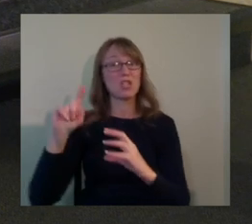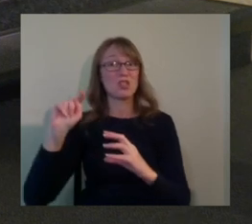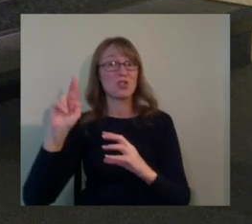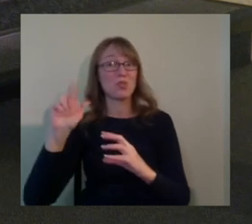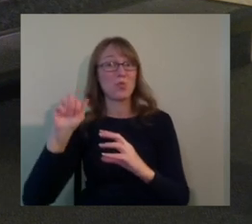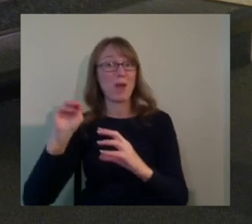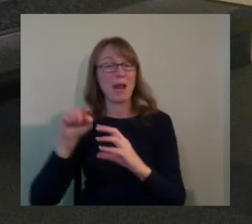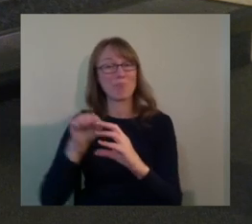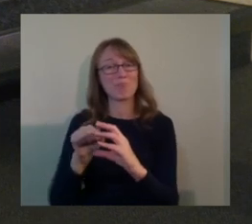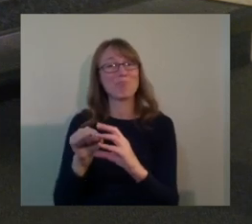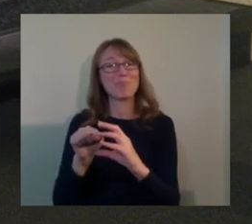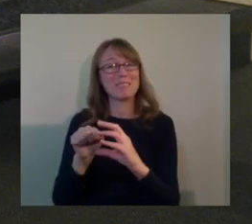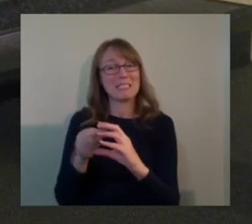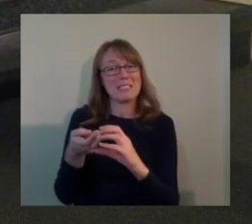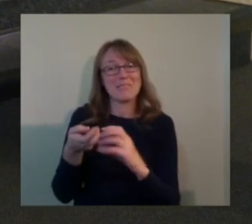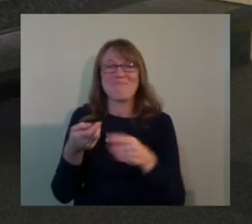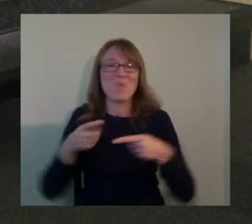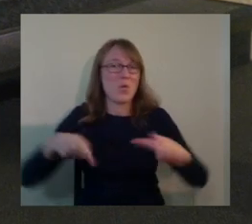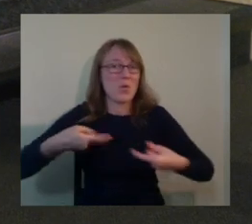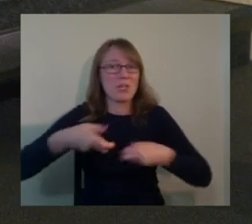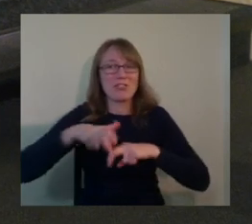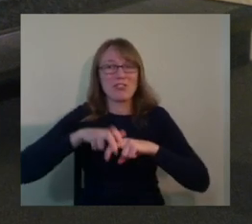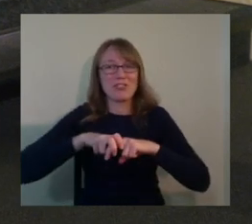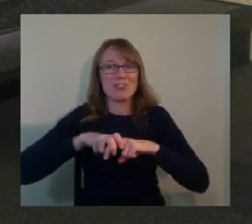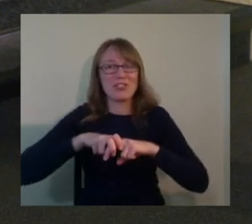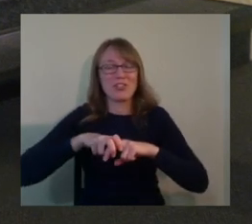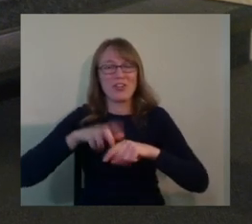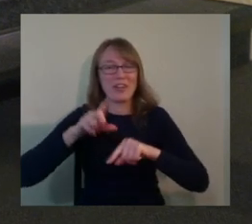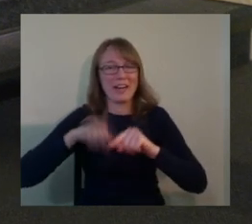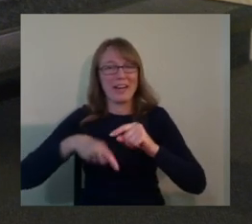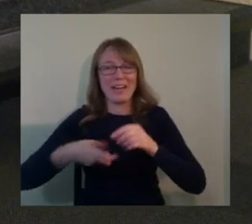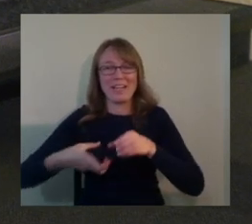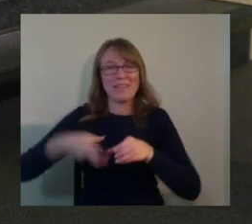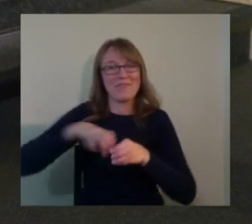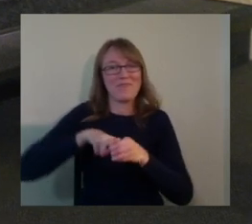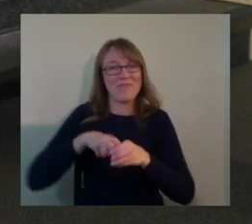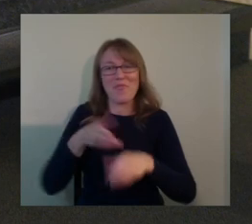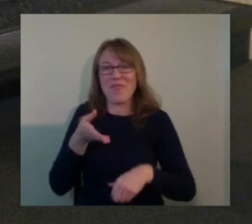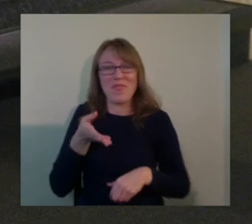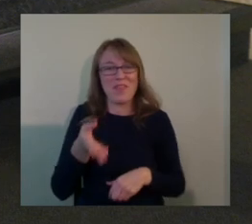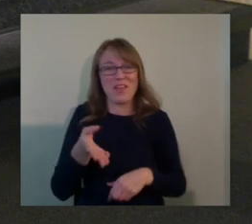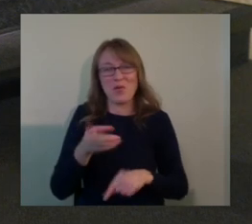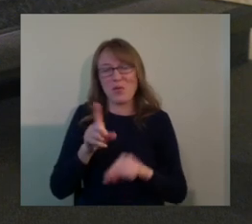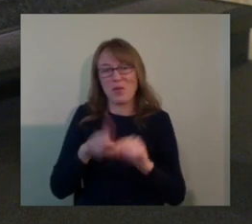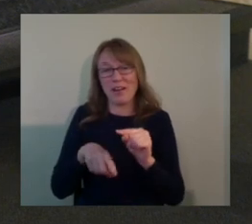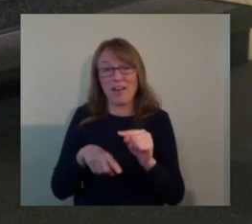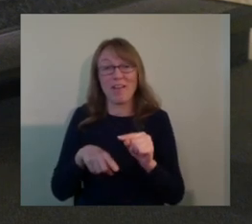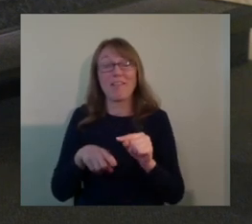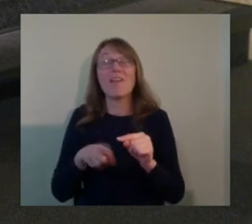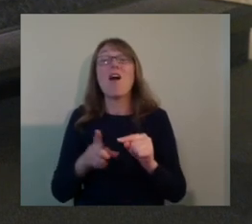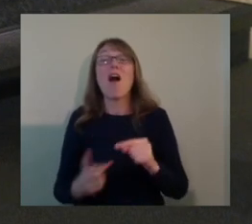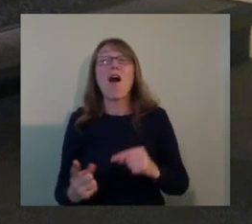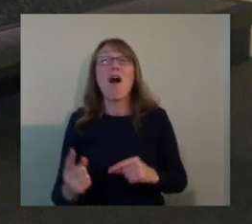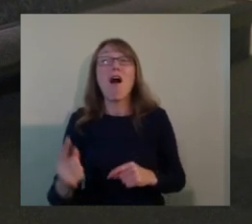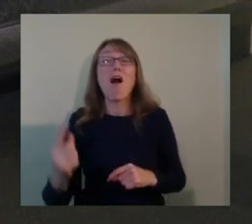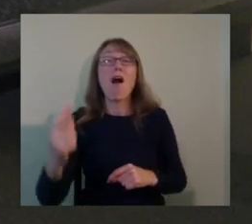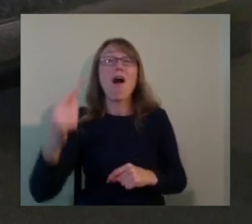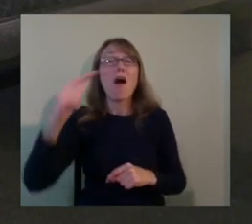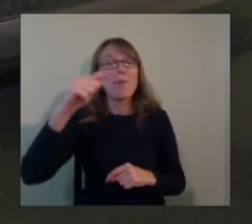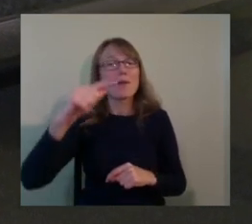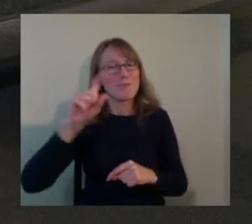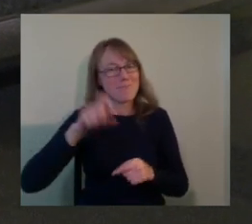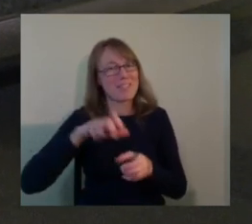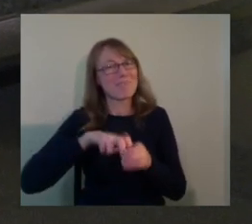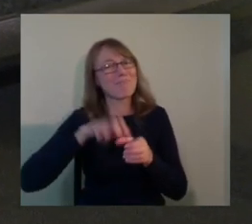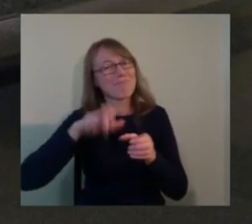to be able to stand and sort of get on your tippy toes to look out the window. So the solution that we had was a replica